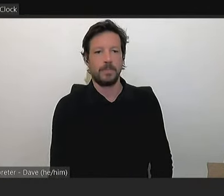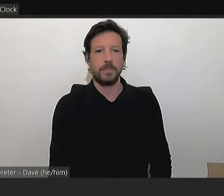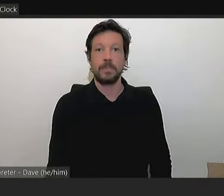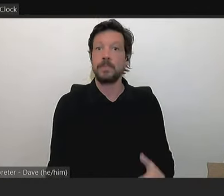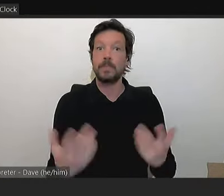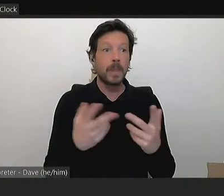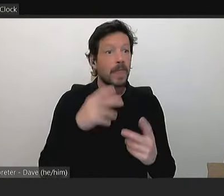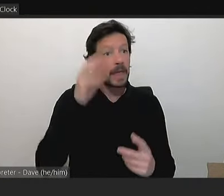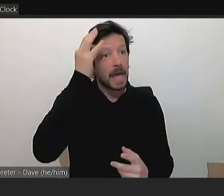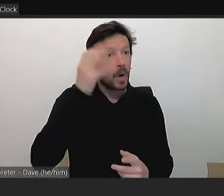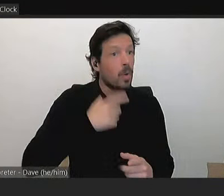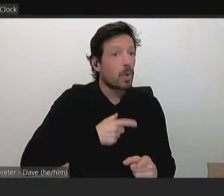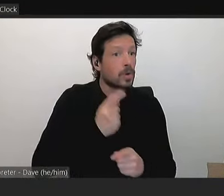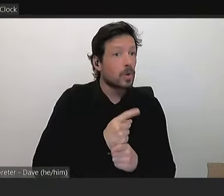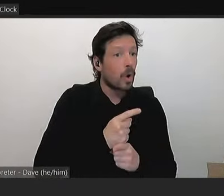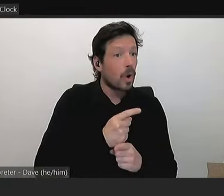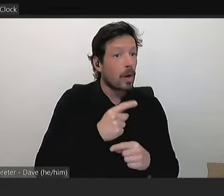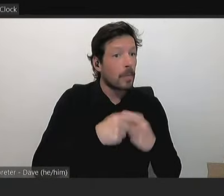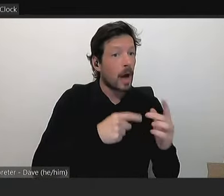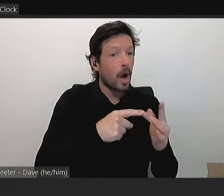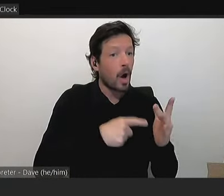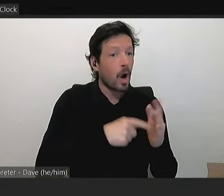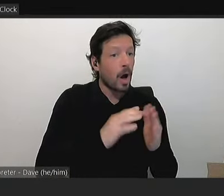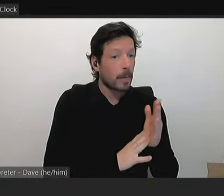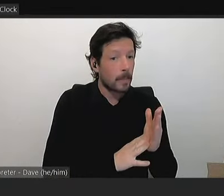on the item. Councillor Rennie?